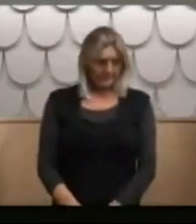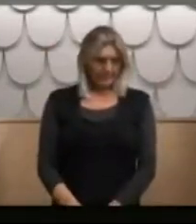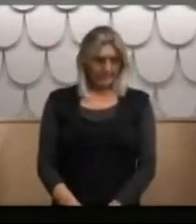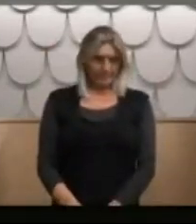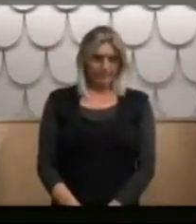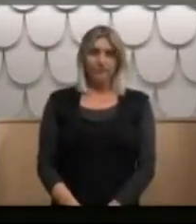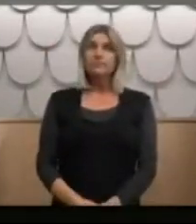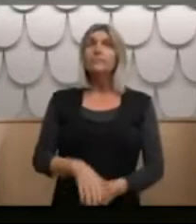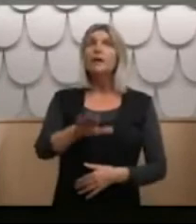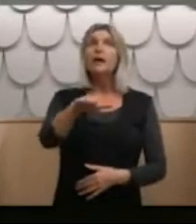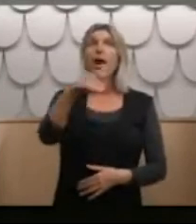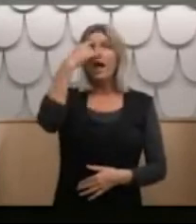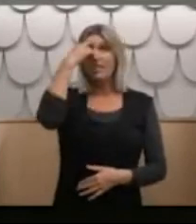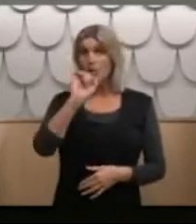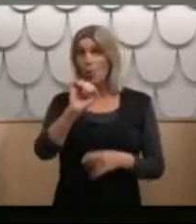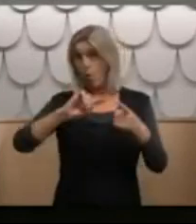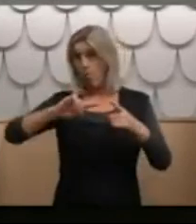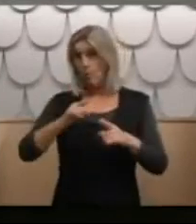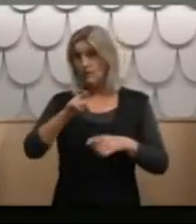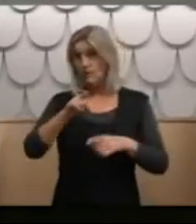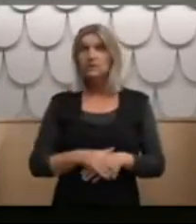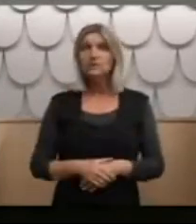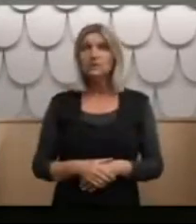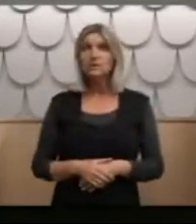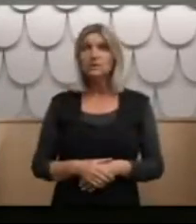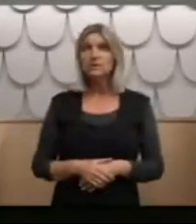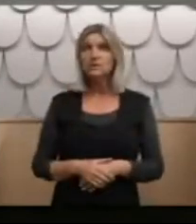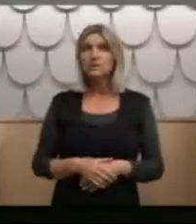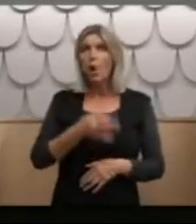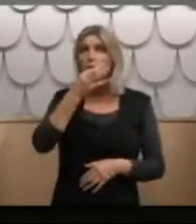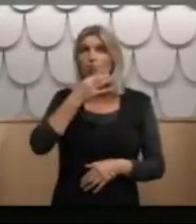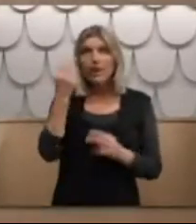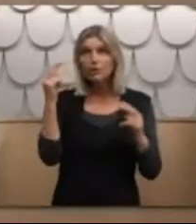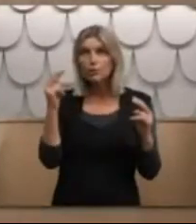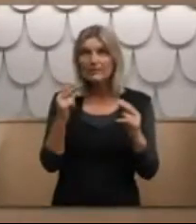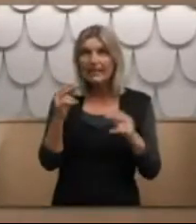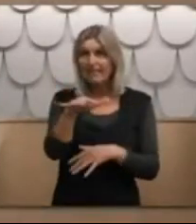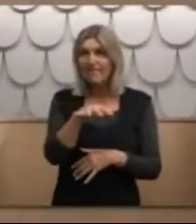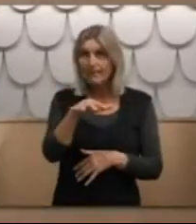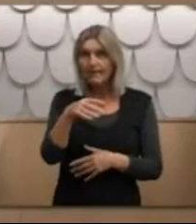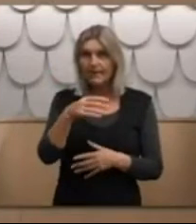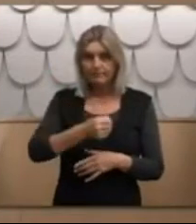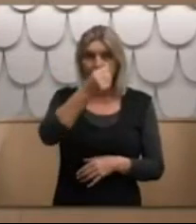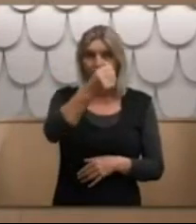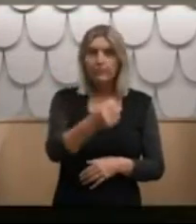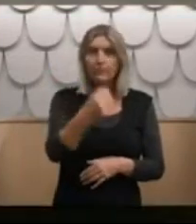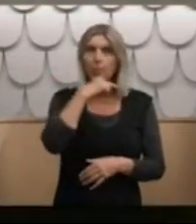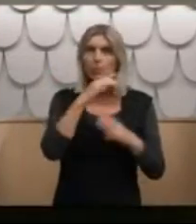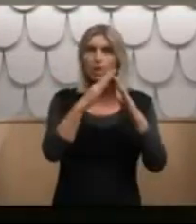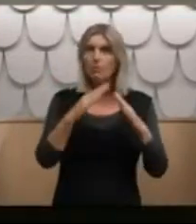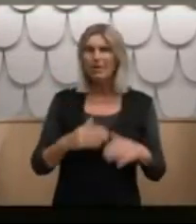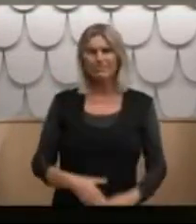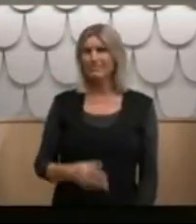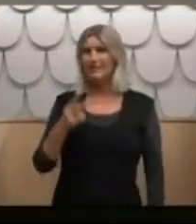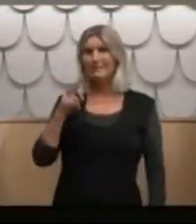I think the point is, Nick, that you hardly saw your family when you were at boys' homes. Is that right? I hardly saw them at